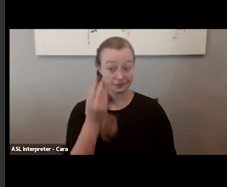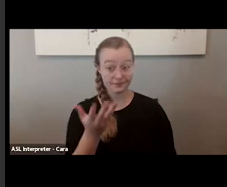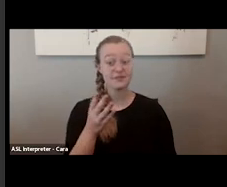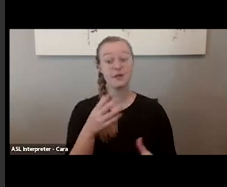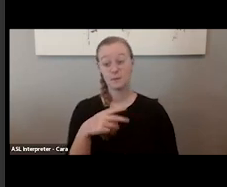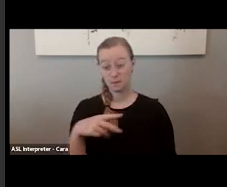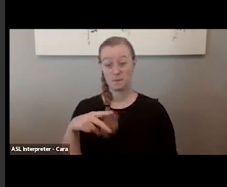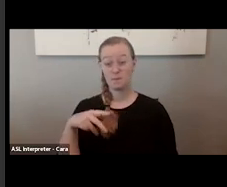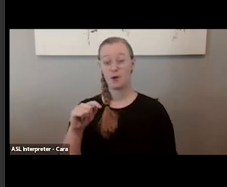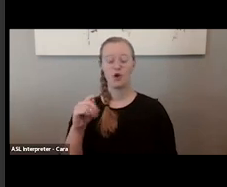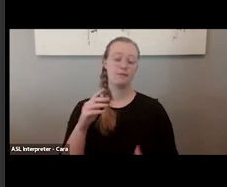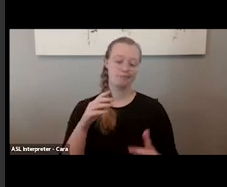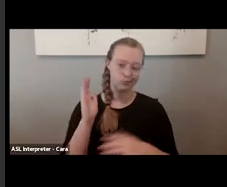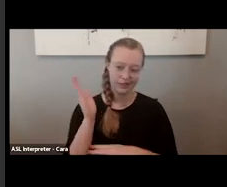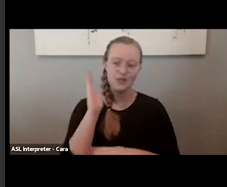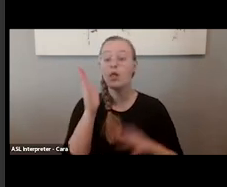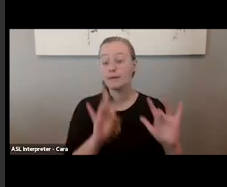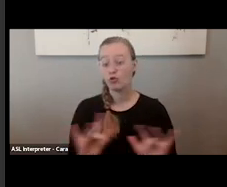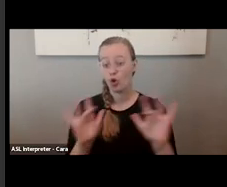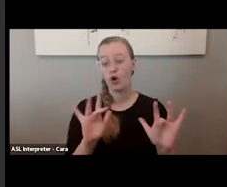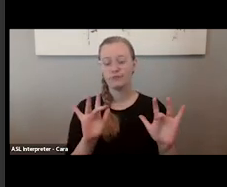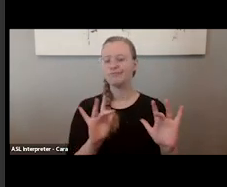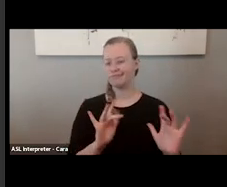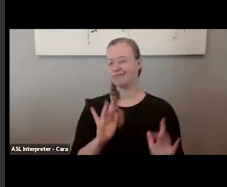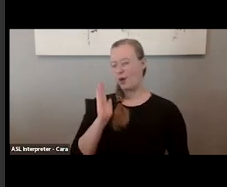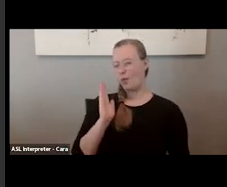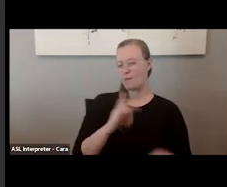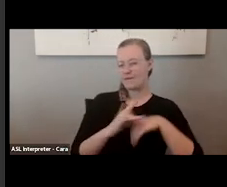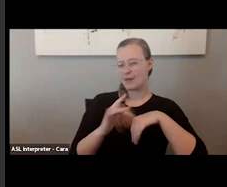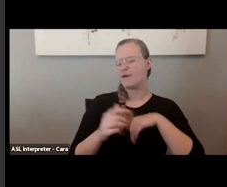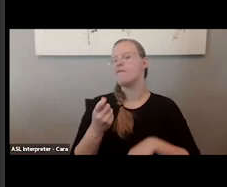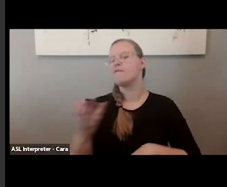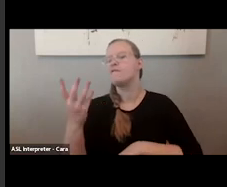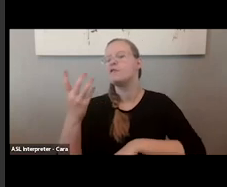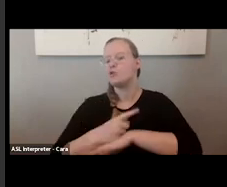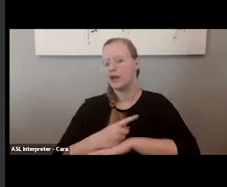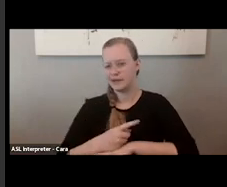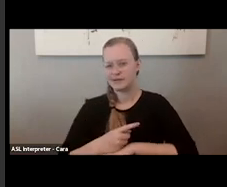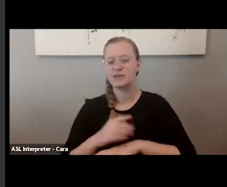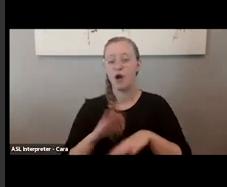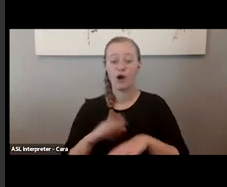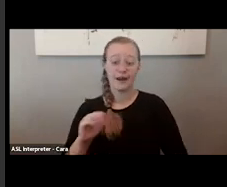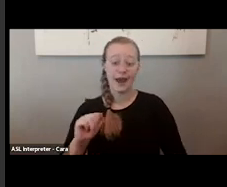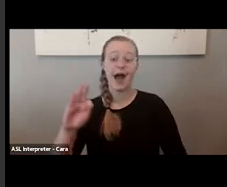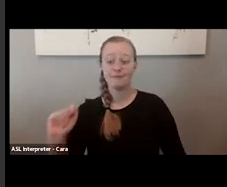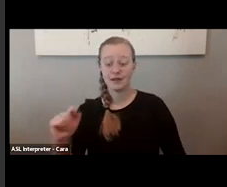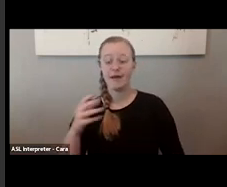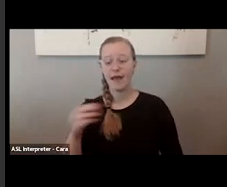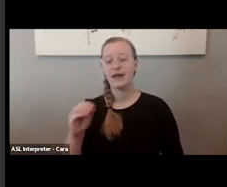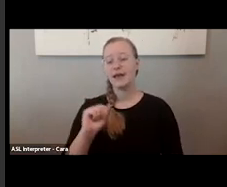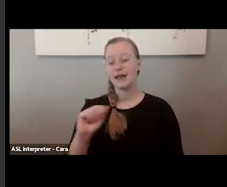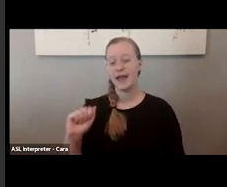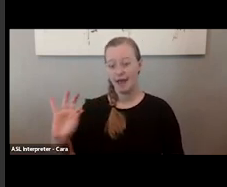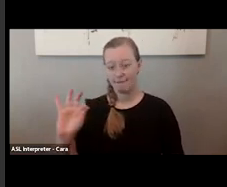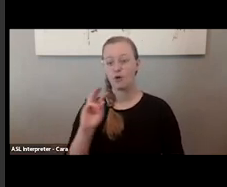is being recorded, and the recording will be available in a few business days on the Arts Action Fund and the Americans for the Arts website, in